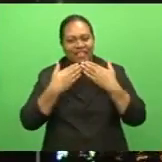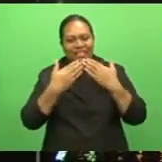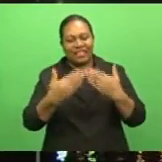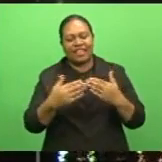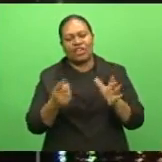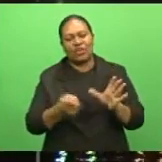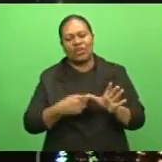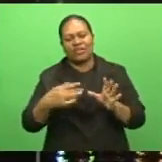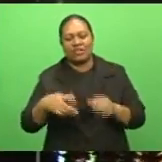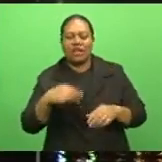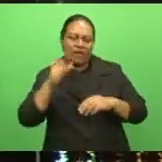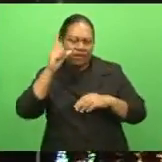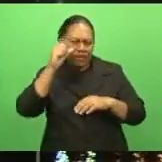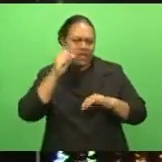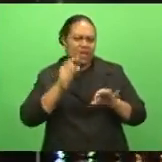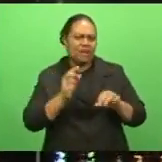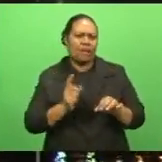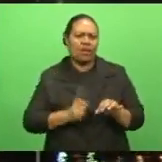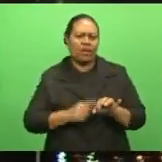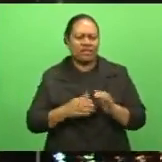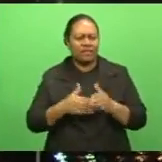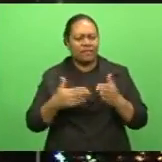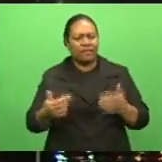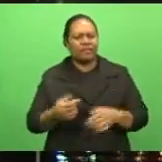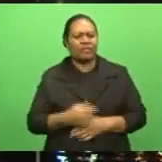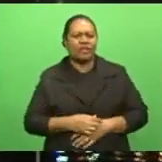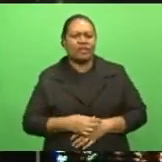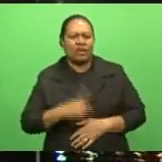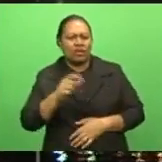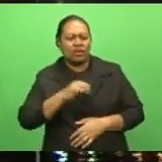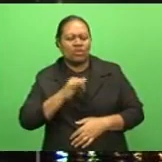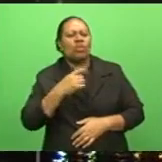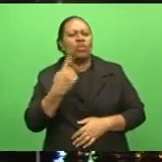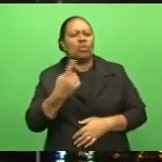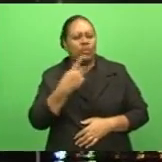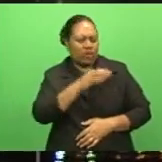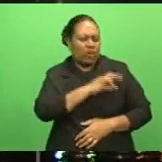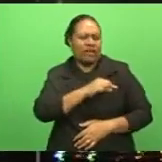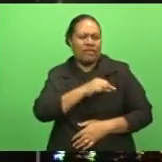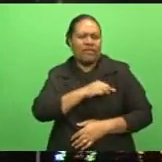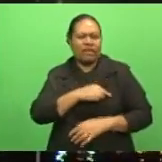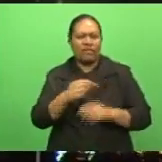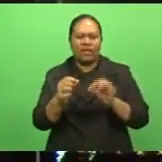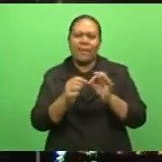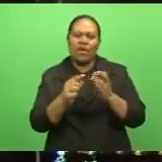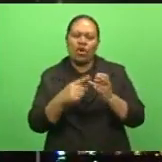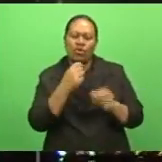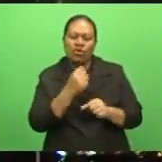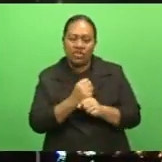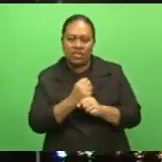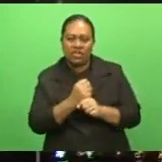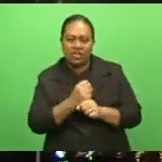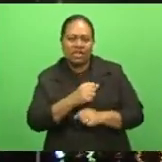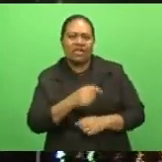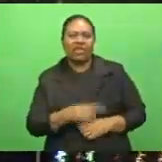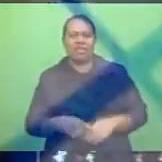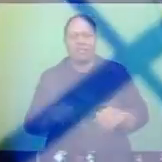Fiji on Pulse tonight, we asked, which four teams do you think will qualify for the Punja's Battle of the Giants semifinals?